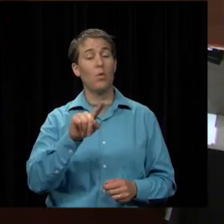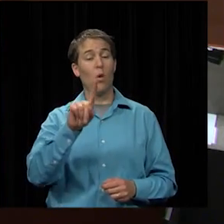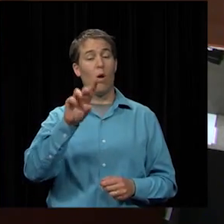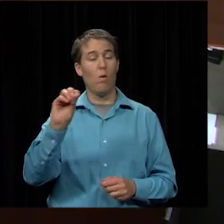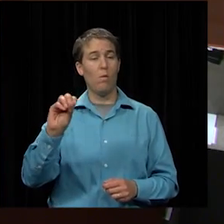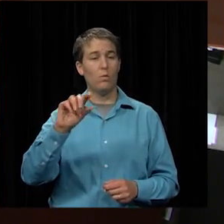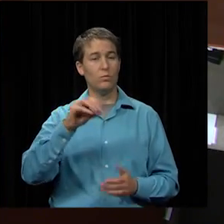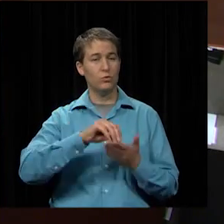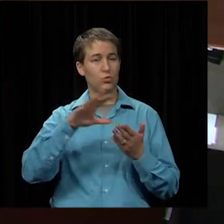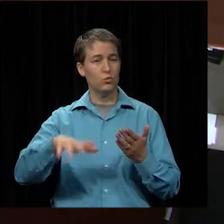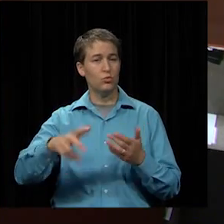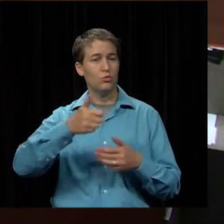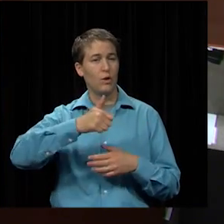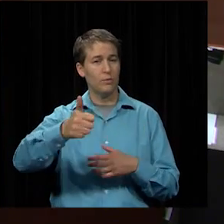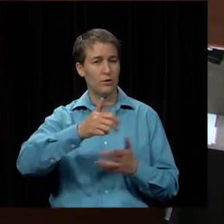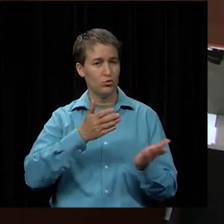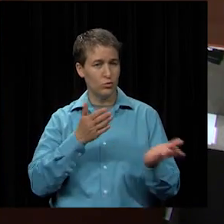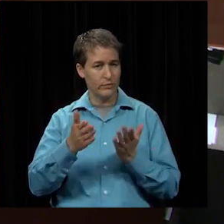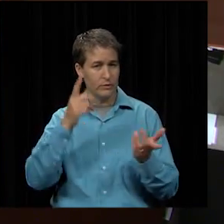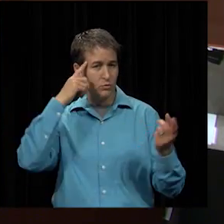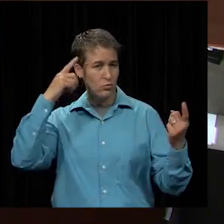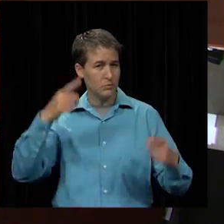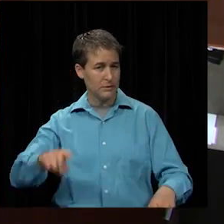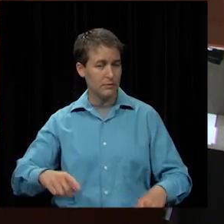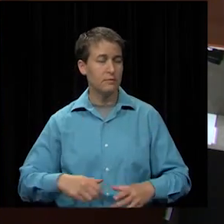student transportation services agreement